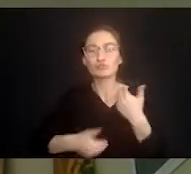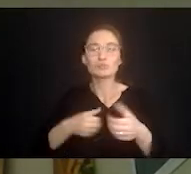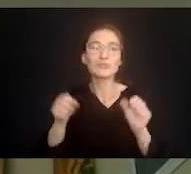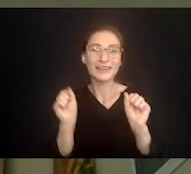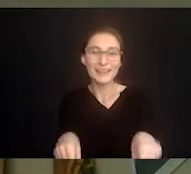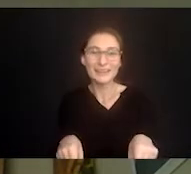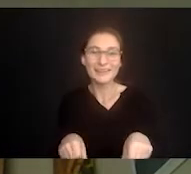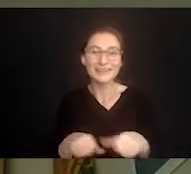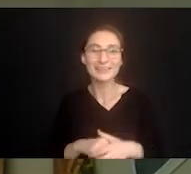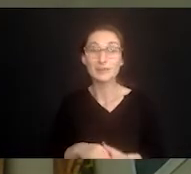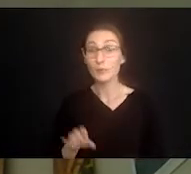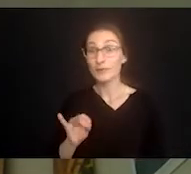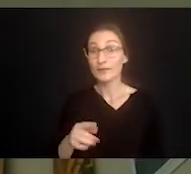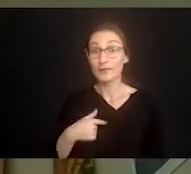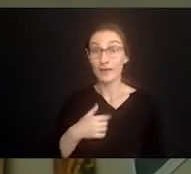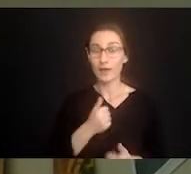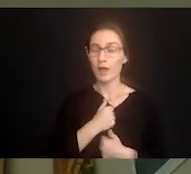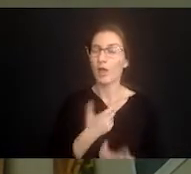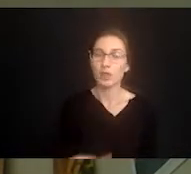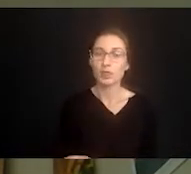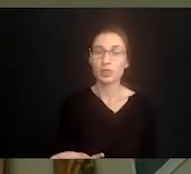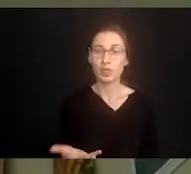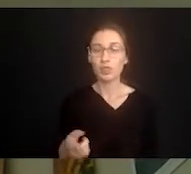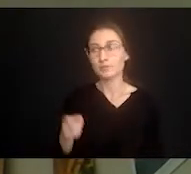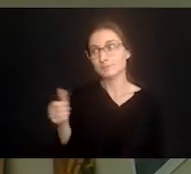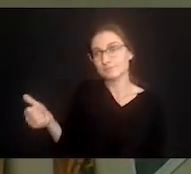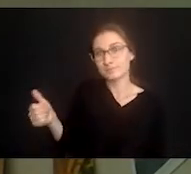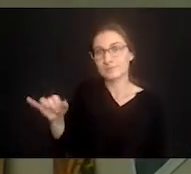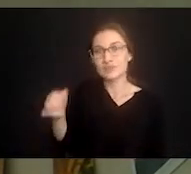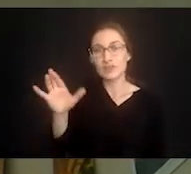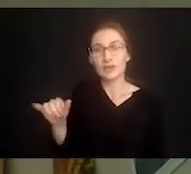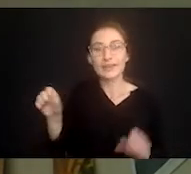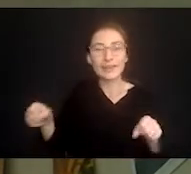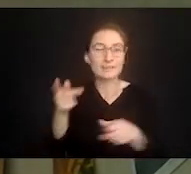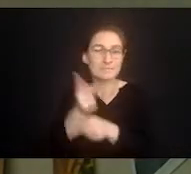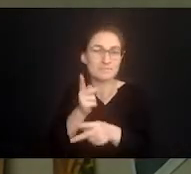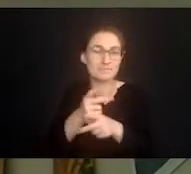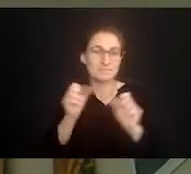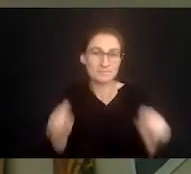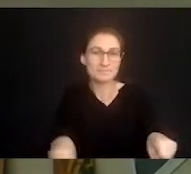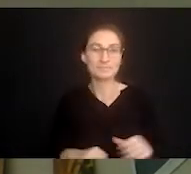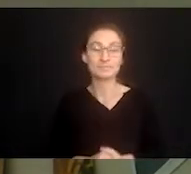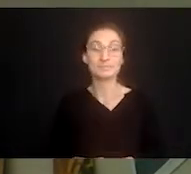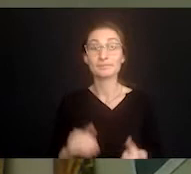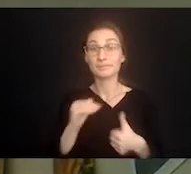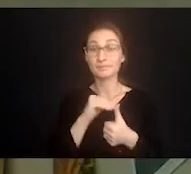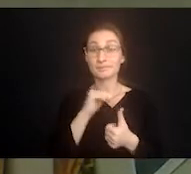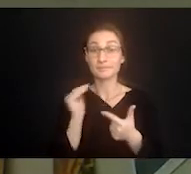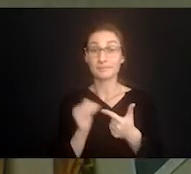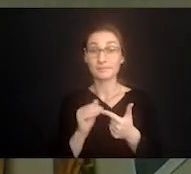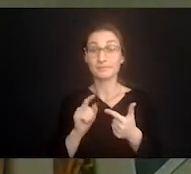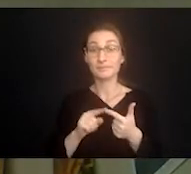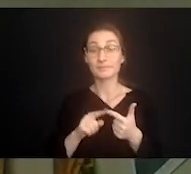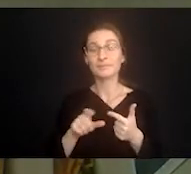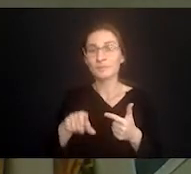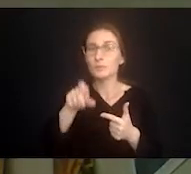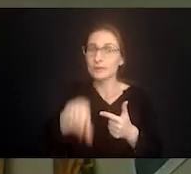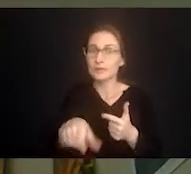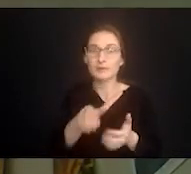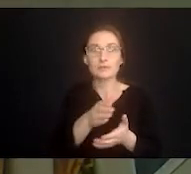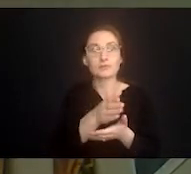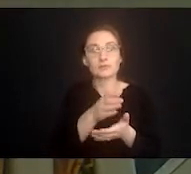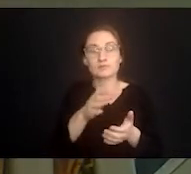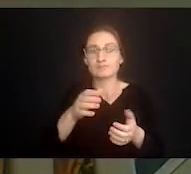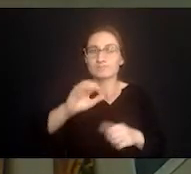when I hit a point of being a caregiver who doesn't care. The next thing we realized we had to do was we had to build some